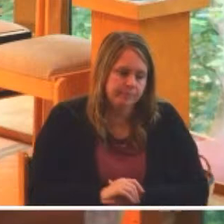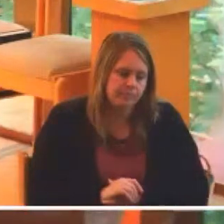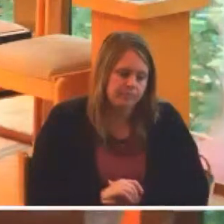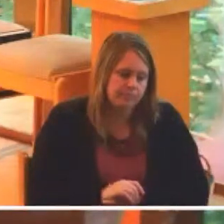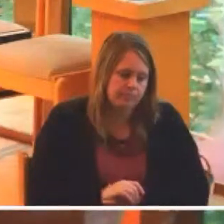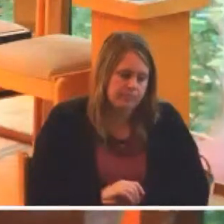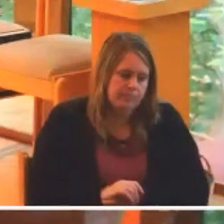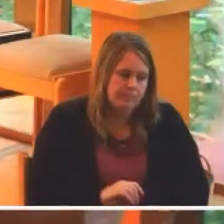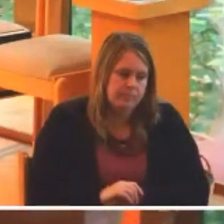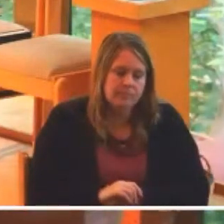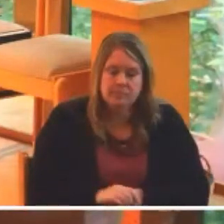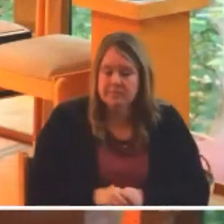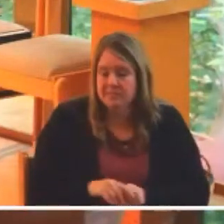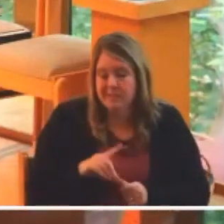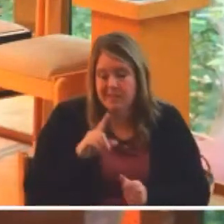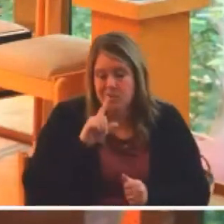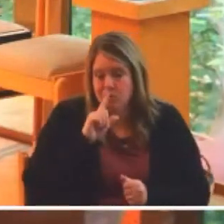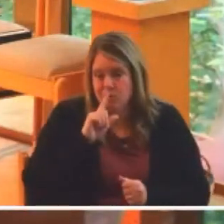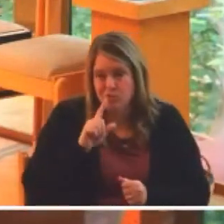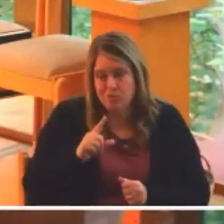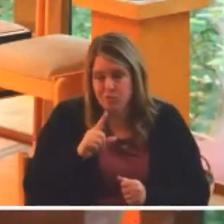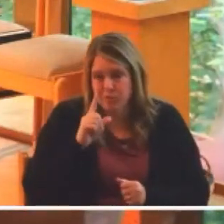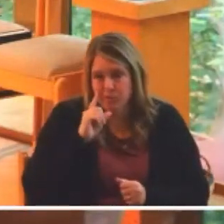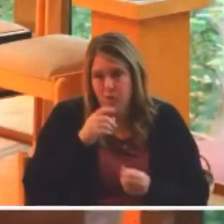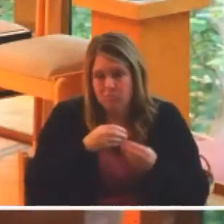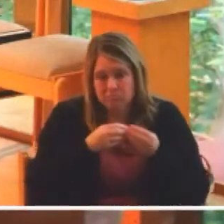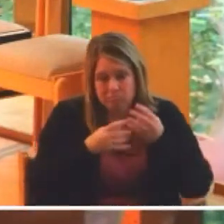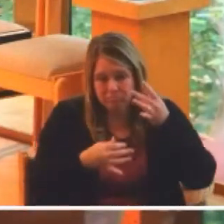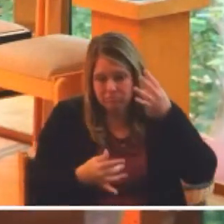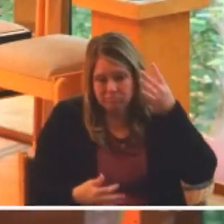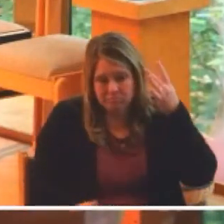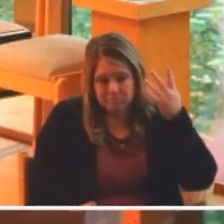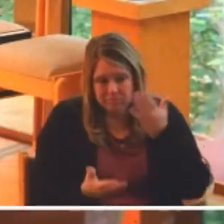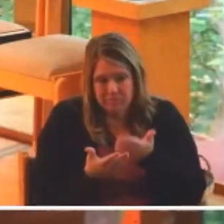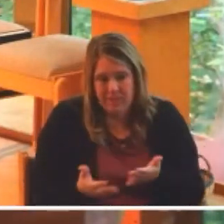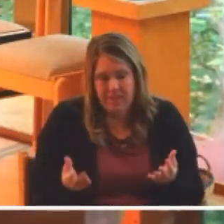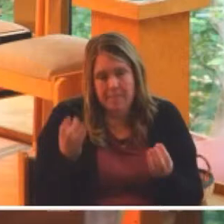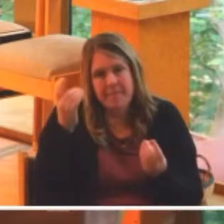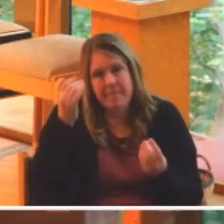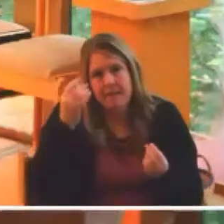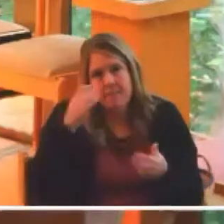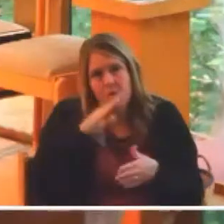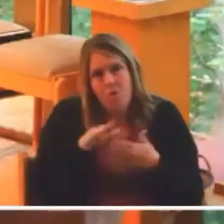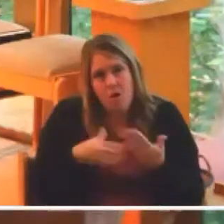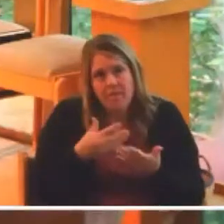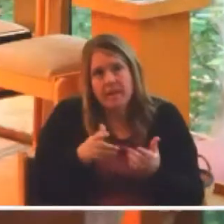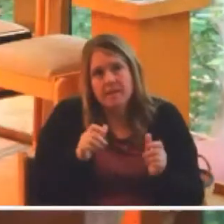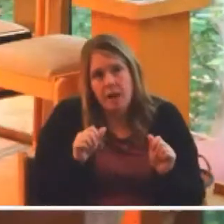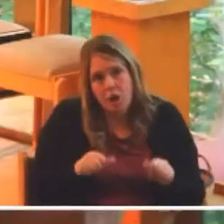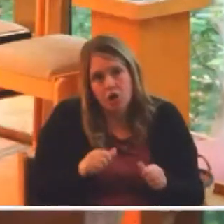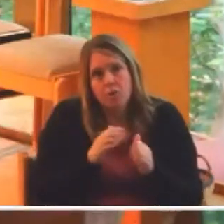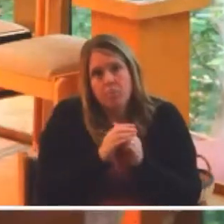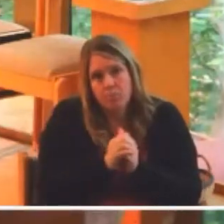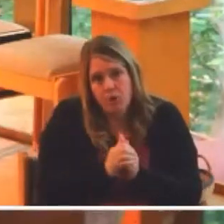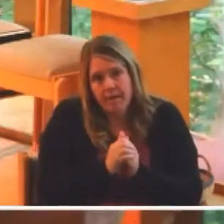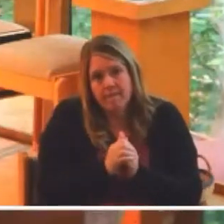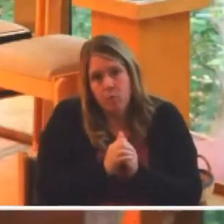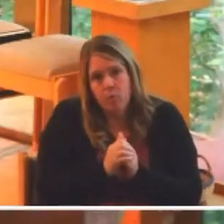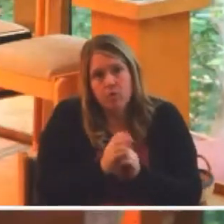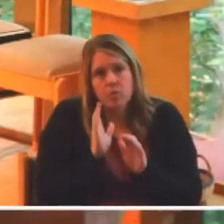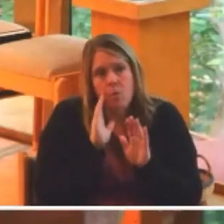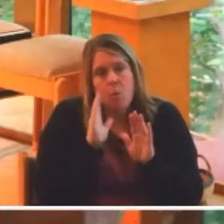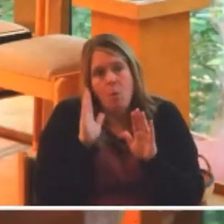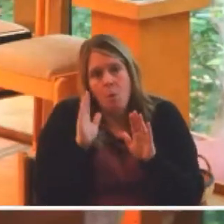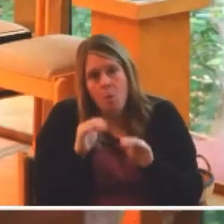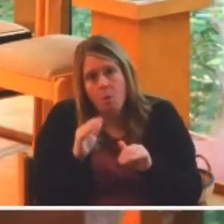This is true for a whole host of things. I think you can imagine all the things right now that you could pray for, that you hope might be